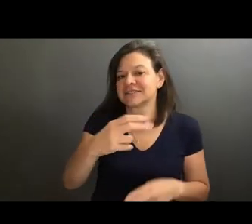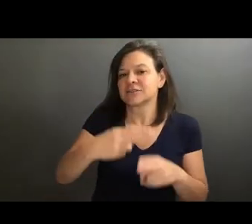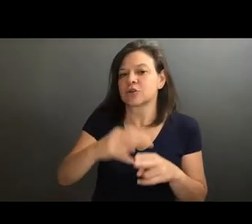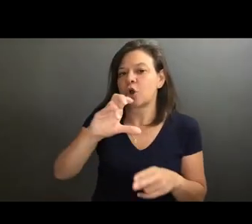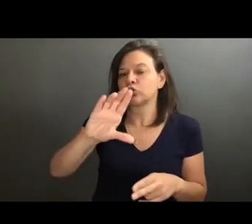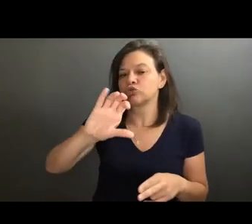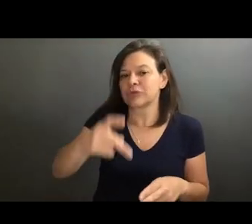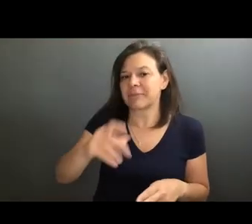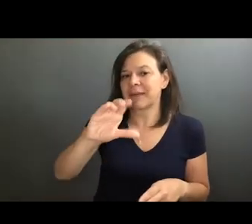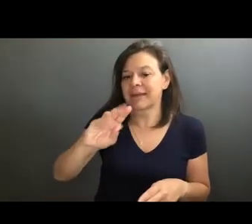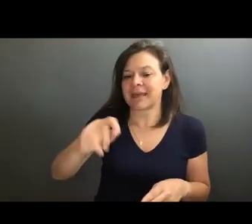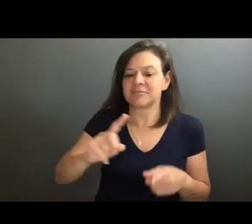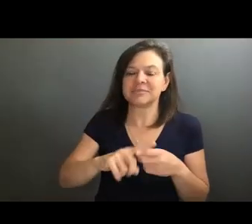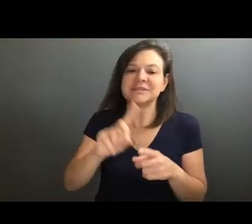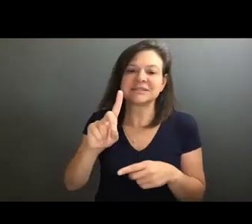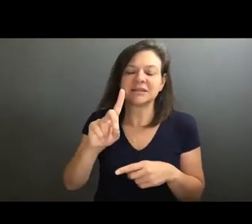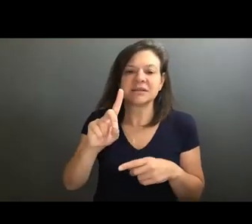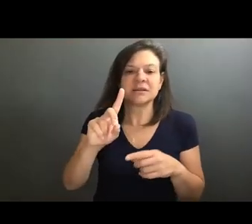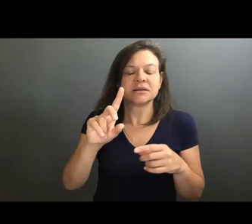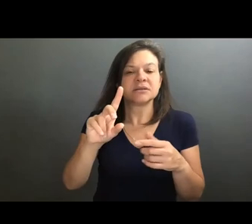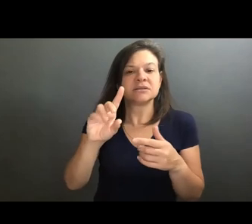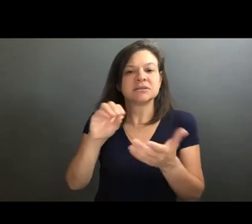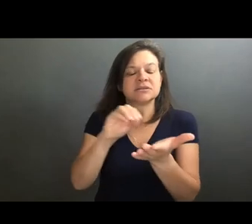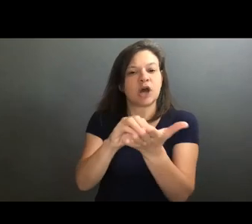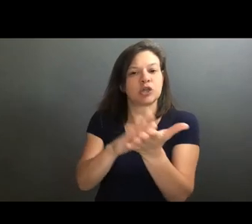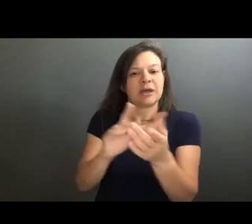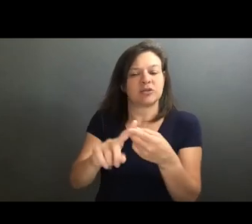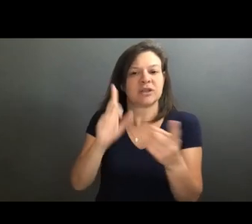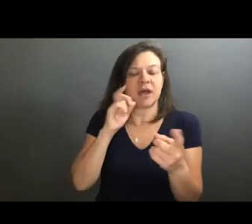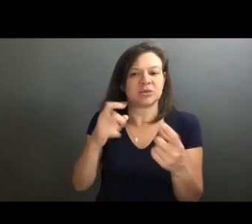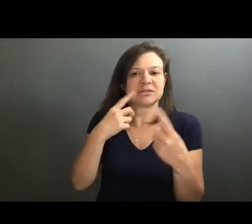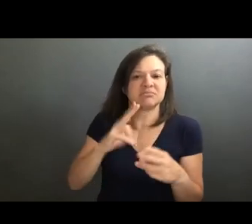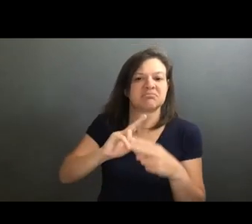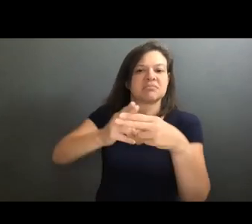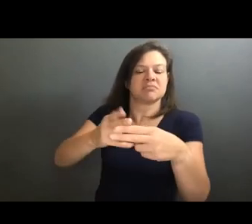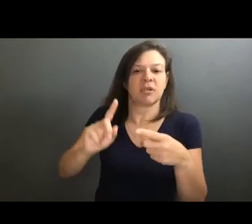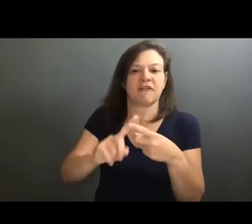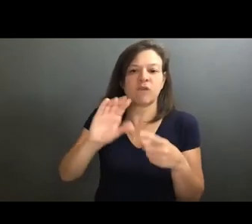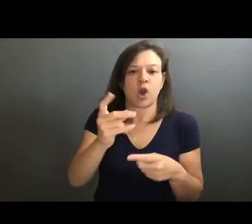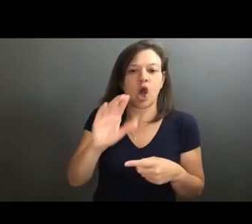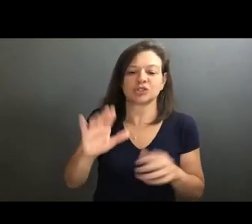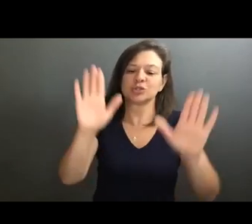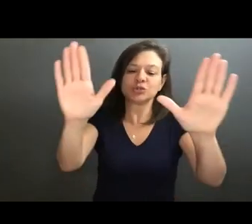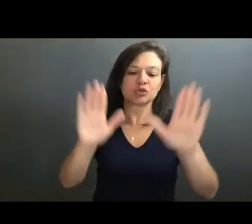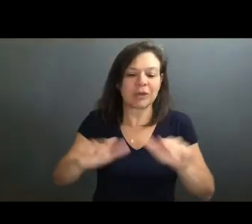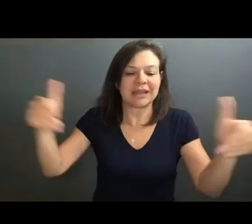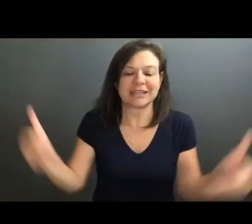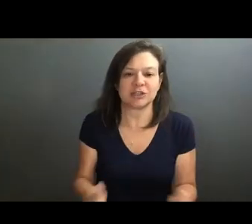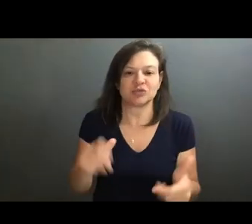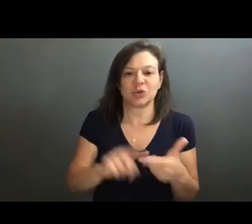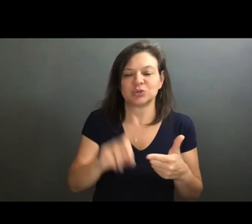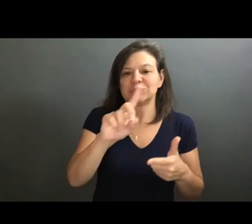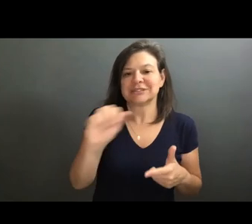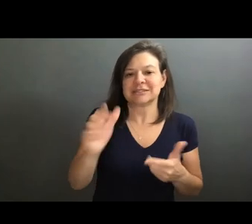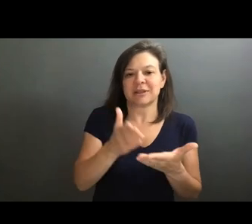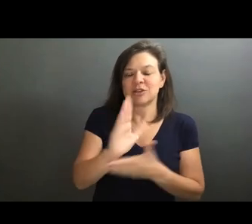It's a documentary. was nominated for an Oscar this past year or two, and it's a really great, yeah, intro to the disability rights movement.